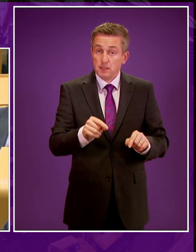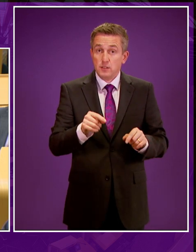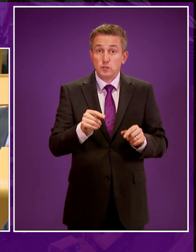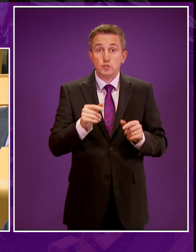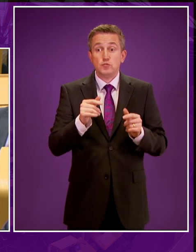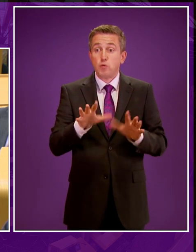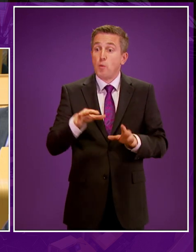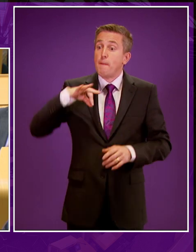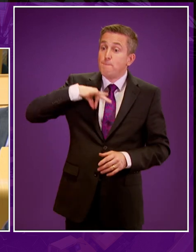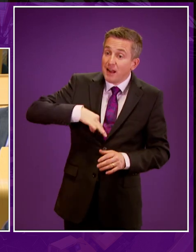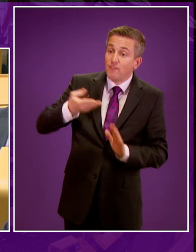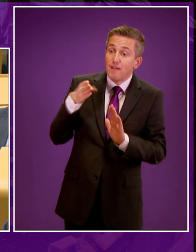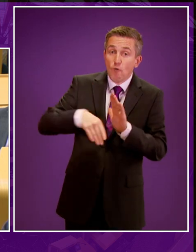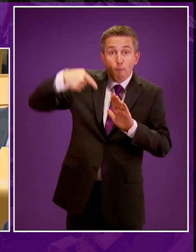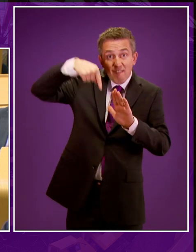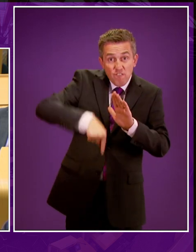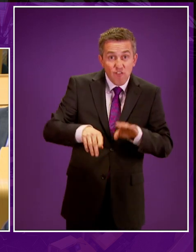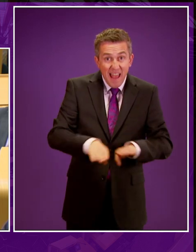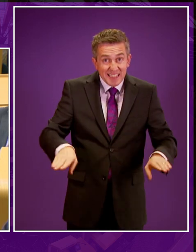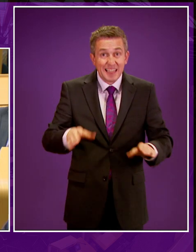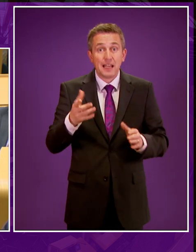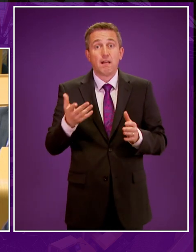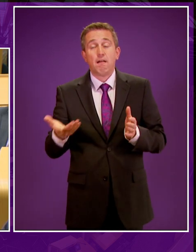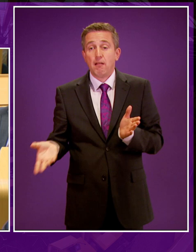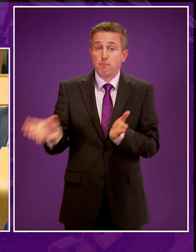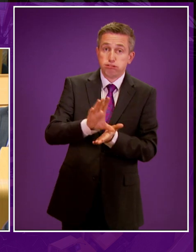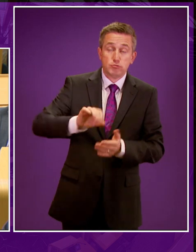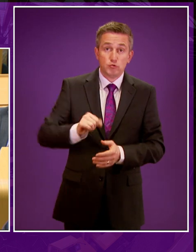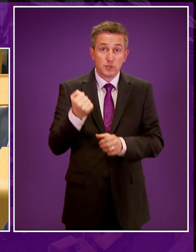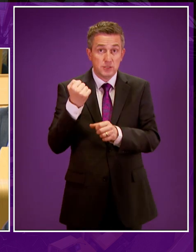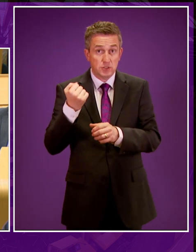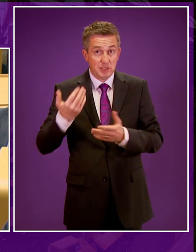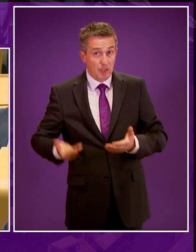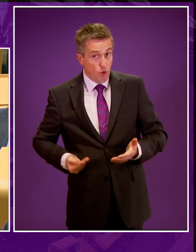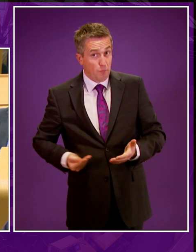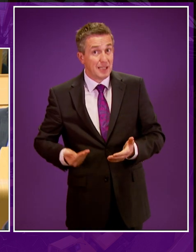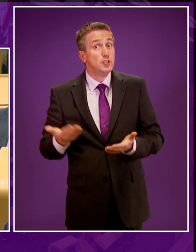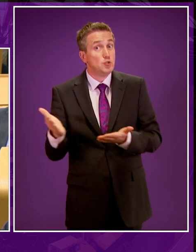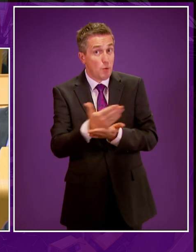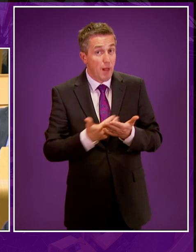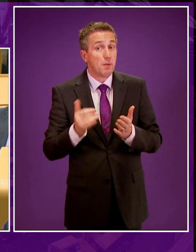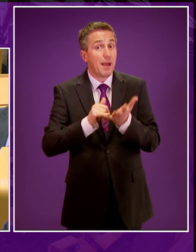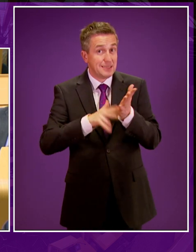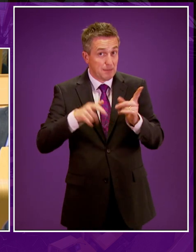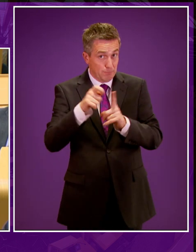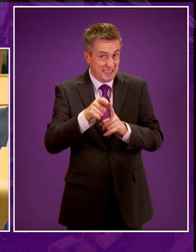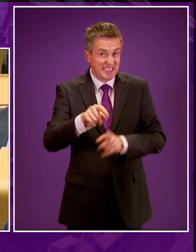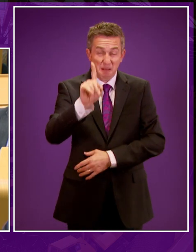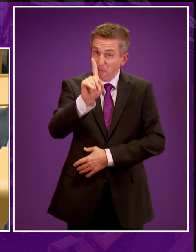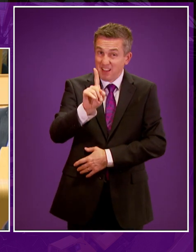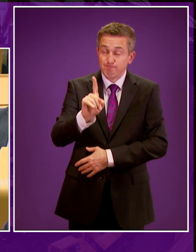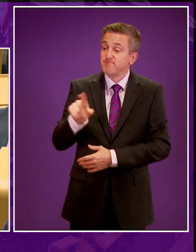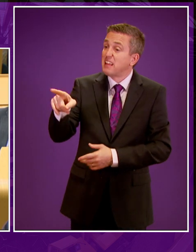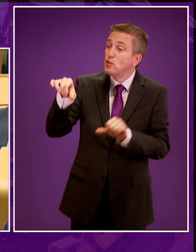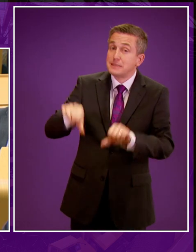boost that could come from fracking, the boost that would give to the Scottish economy, should be welcomed by the S&P. Instead, however, as